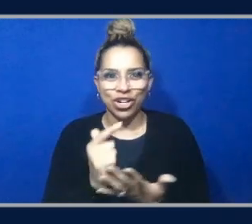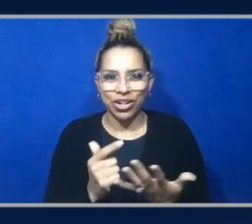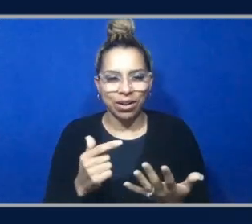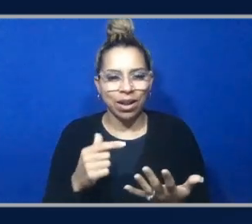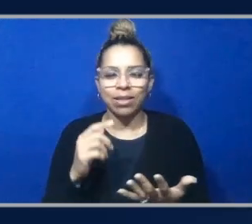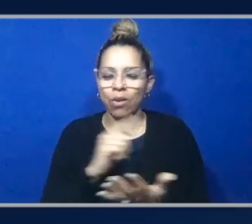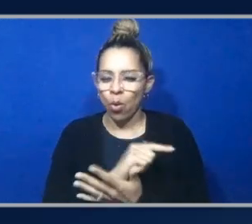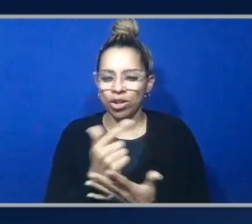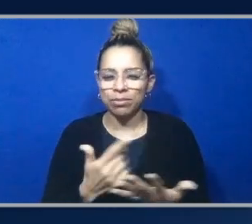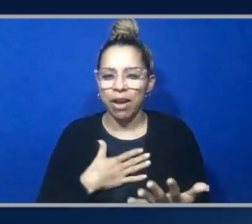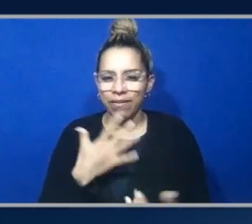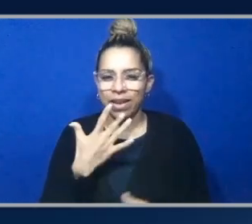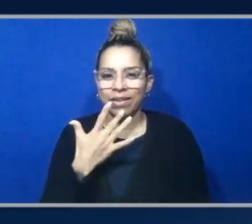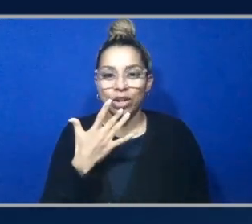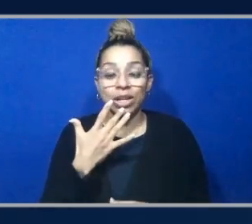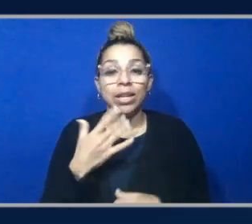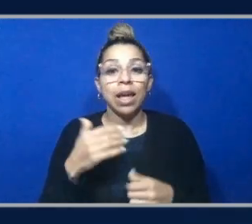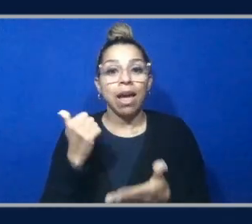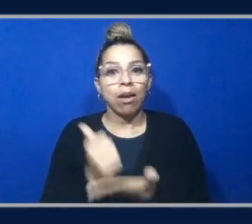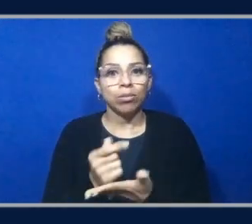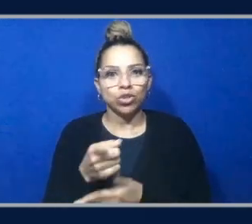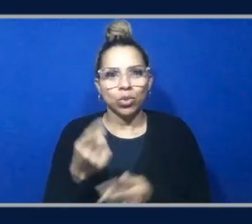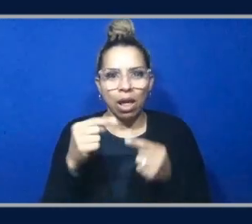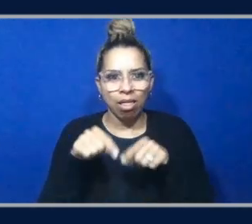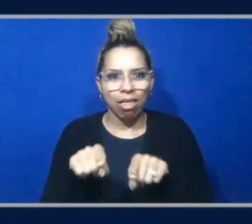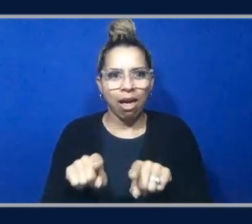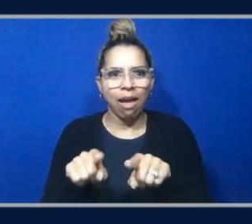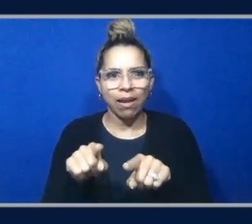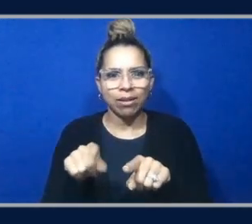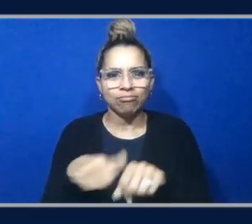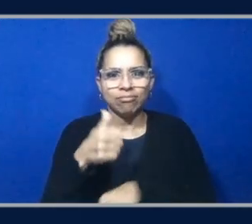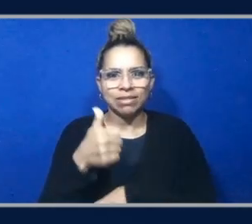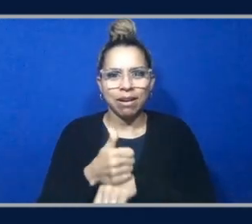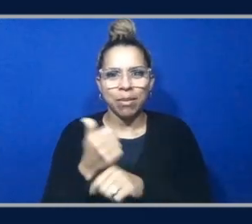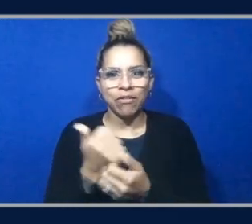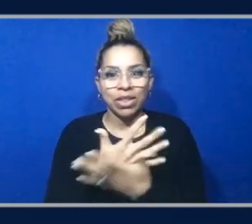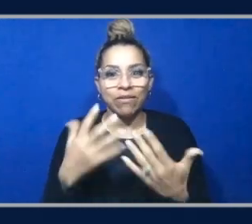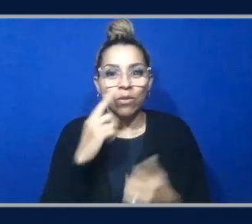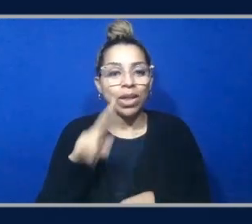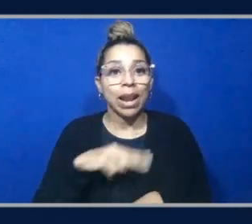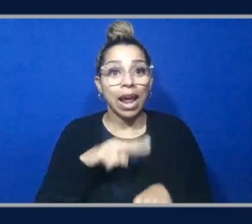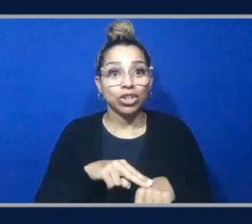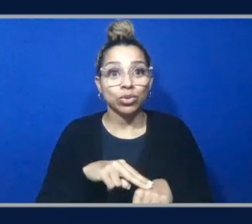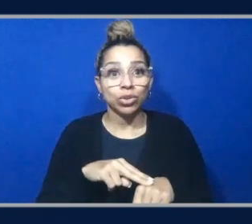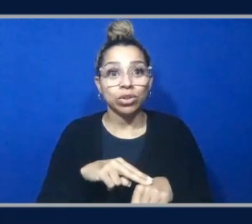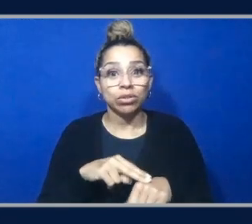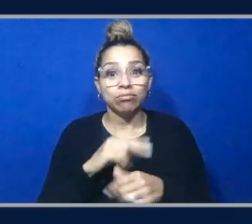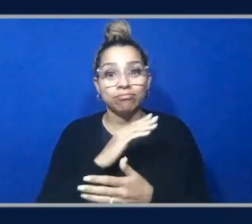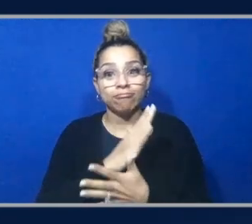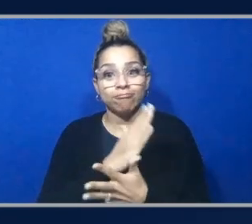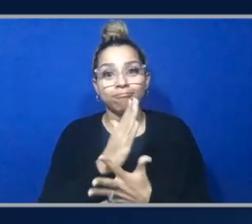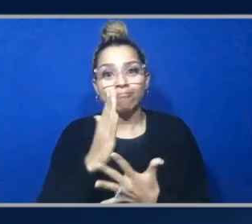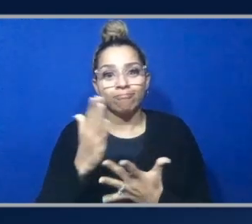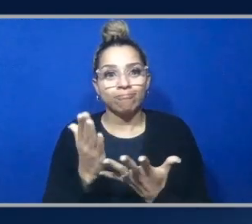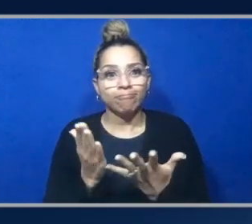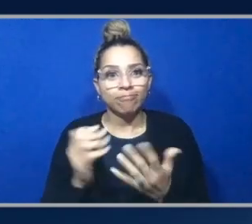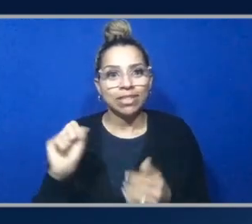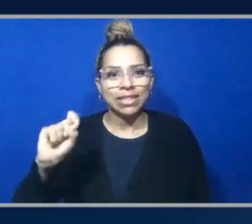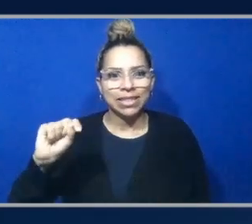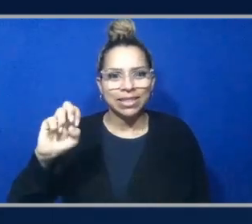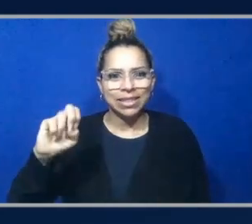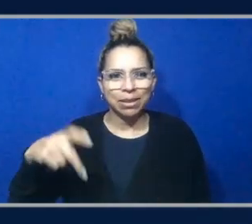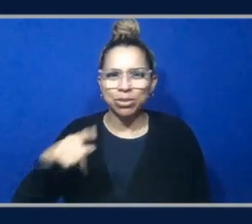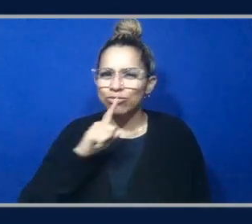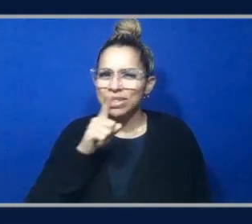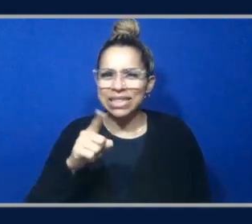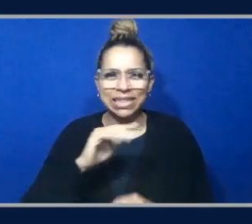get to align things in the natural set of steps that you typically take to complete some process. Uh, I don't know. It is really satisfying. What